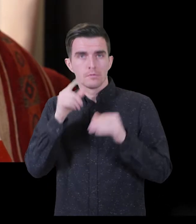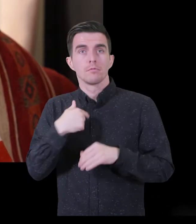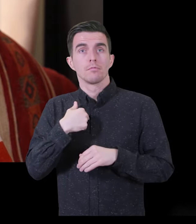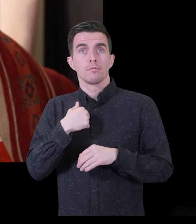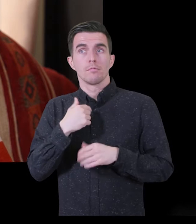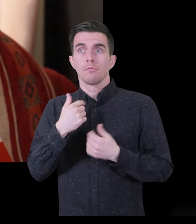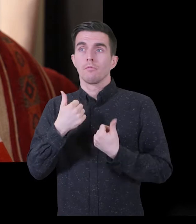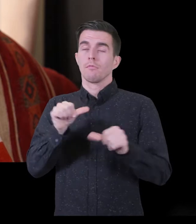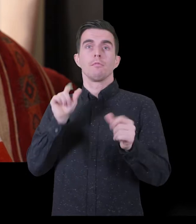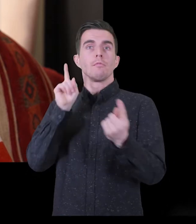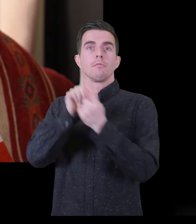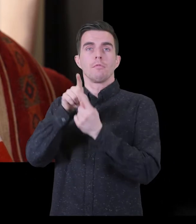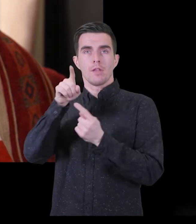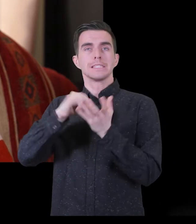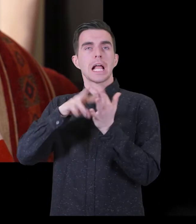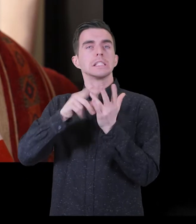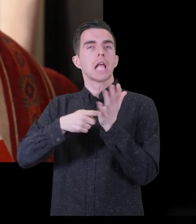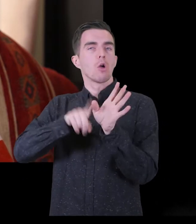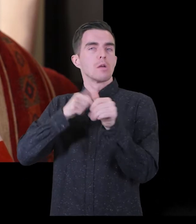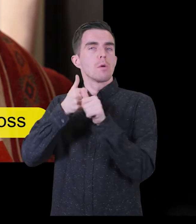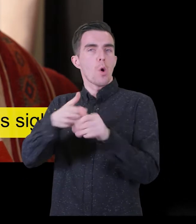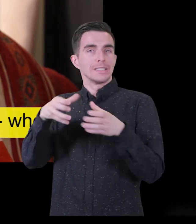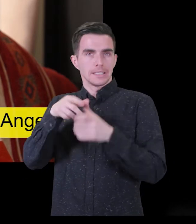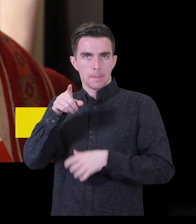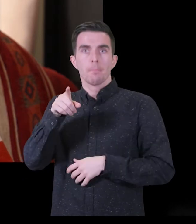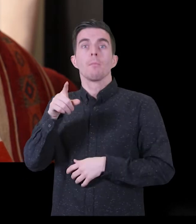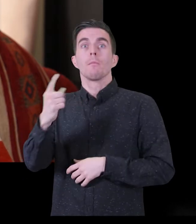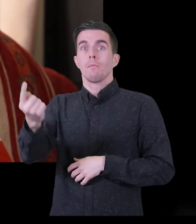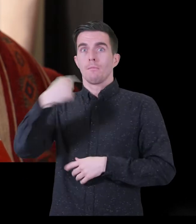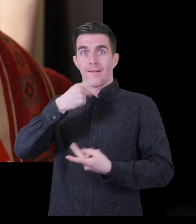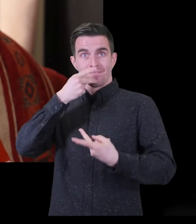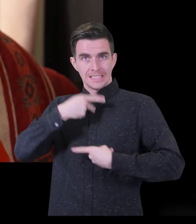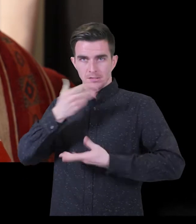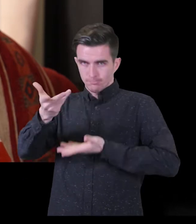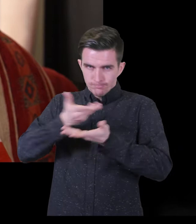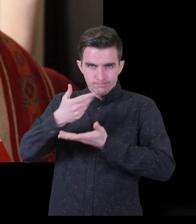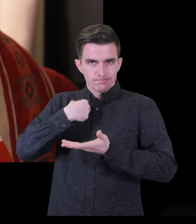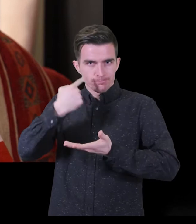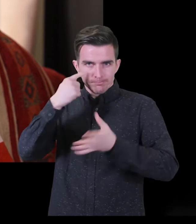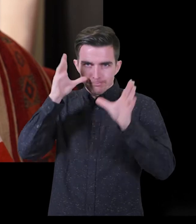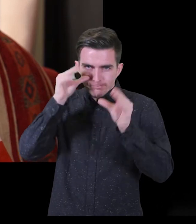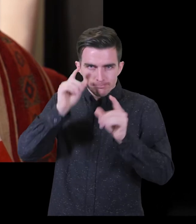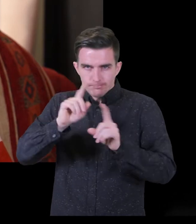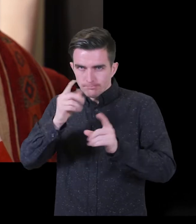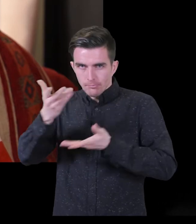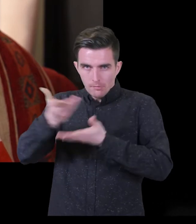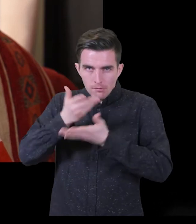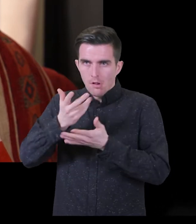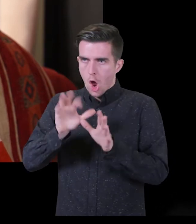the sensory support team when they came out to visit me to discuss my sight loss and